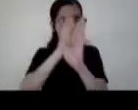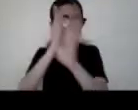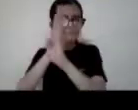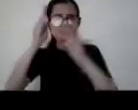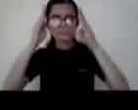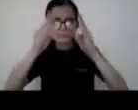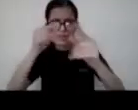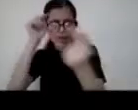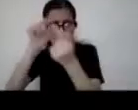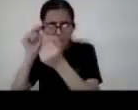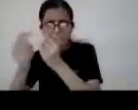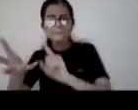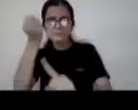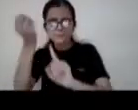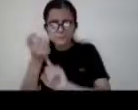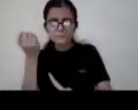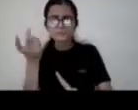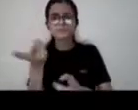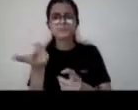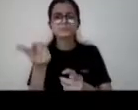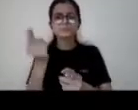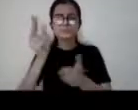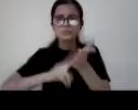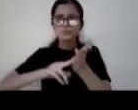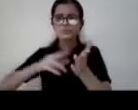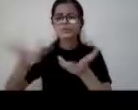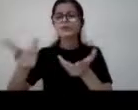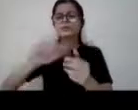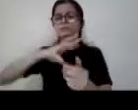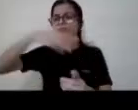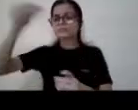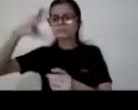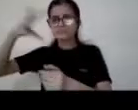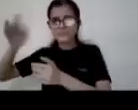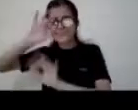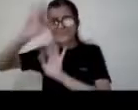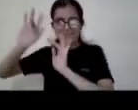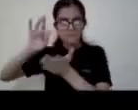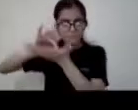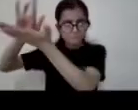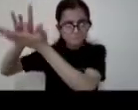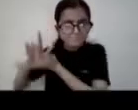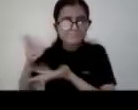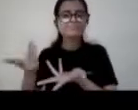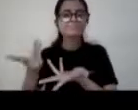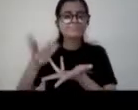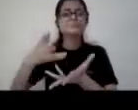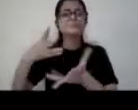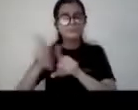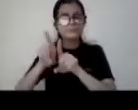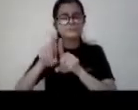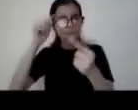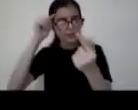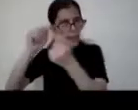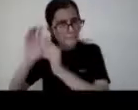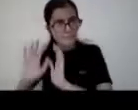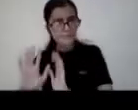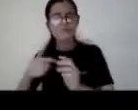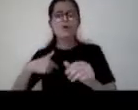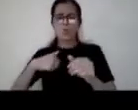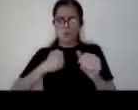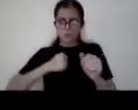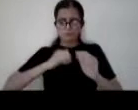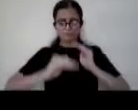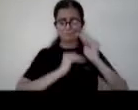achieved in the un ascap region the asia pacific region and we are also committed to the sustainable development